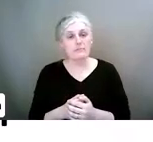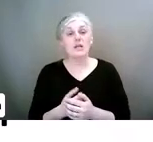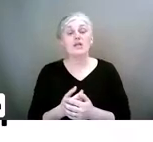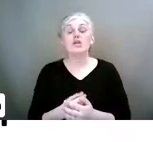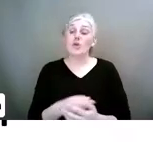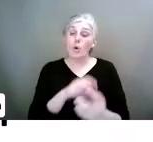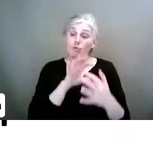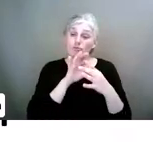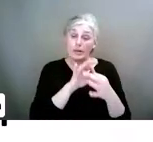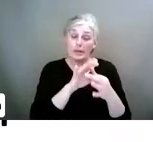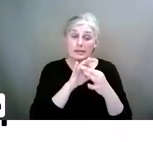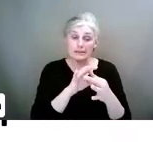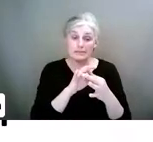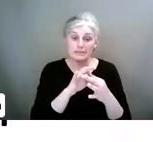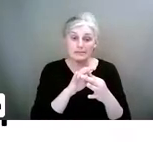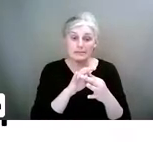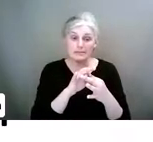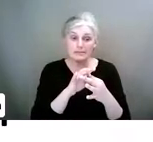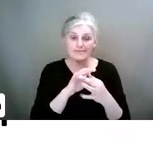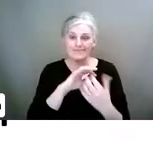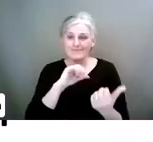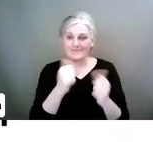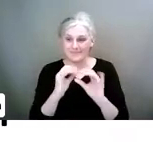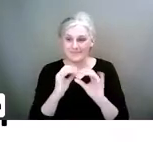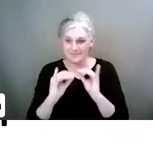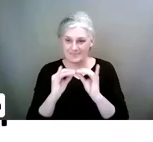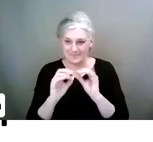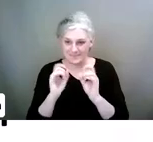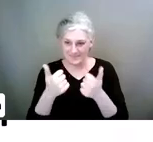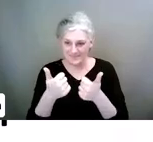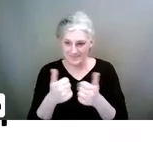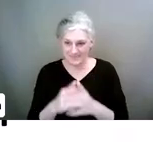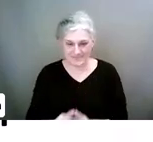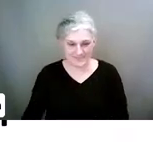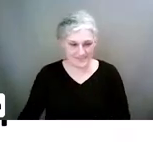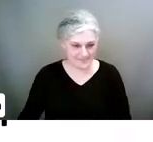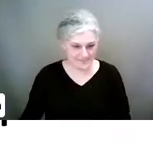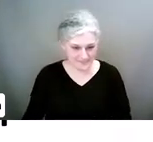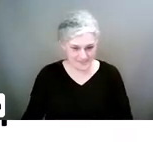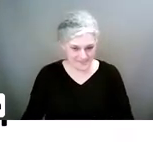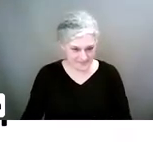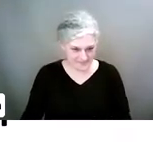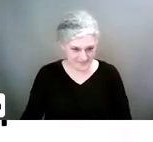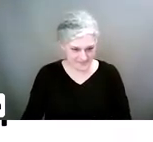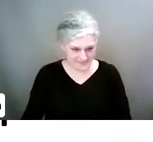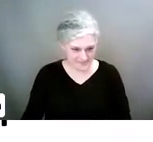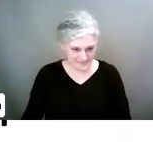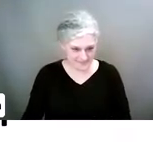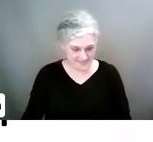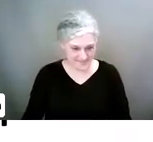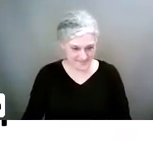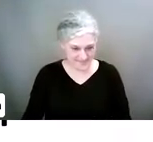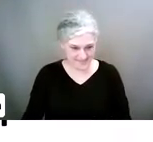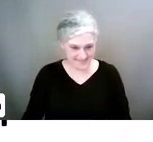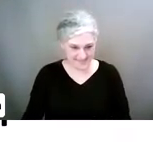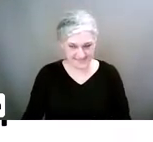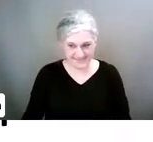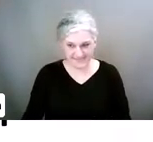Listening. Sorry, just come in there with your student interpreter swap there, if that's OK. No problem. I'll stop there. Sorry, Ray.